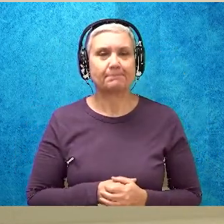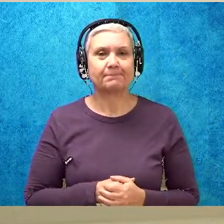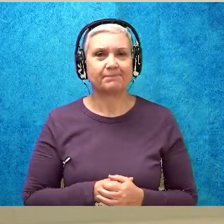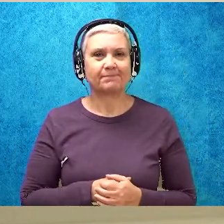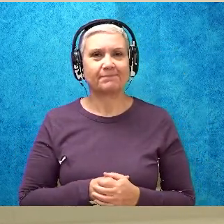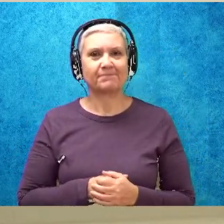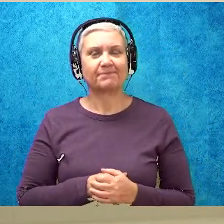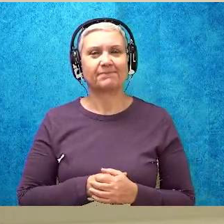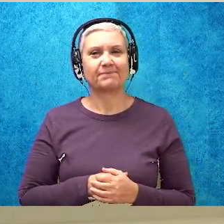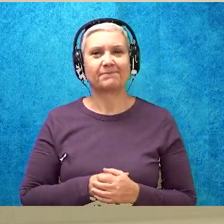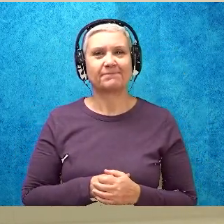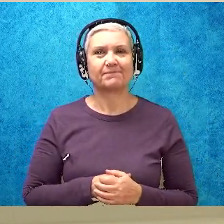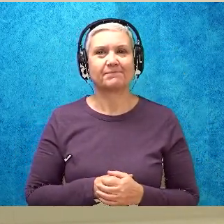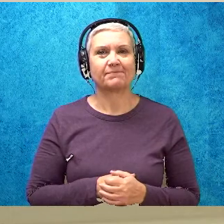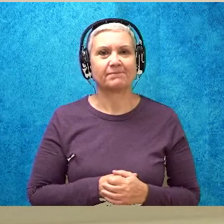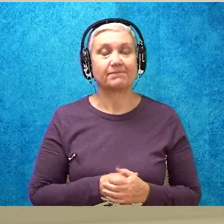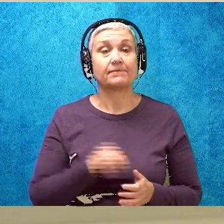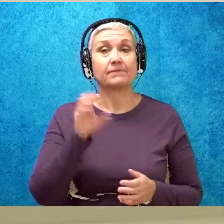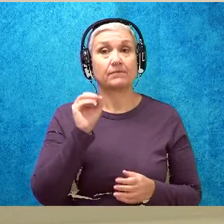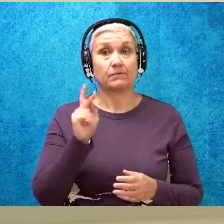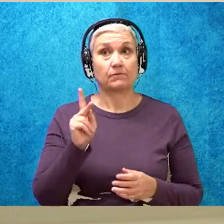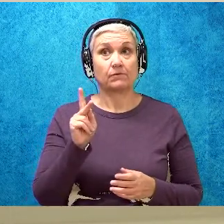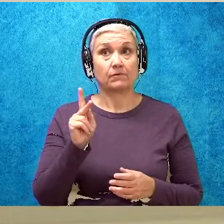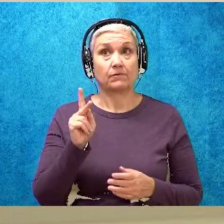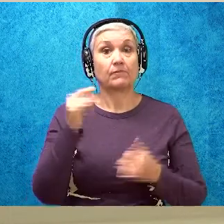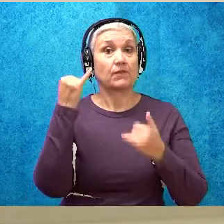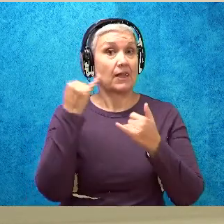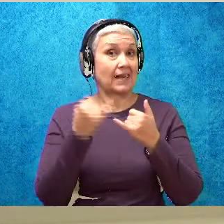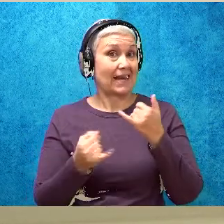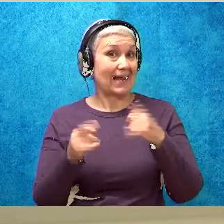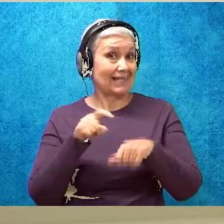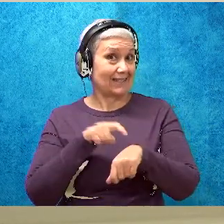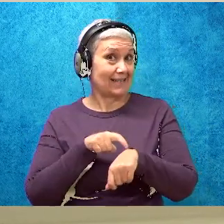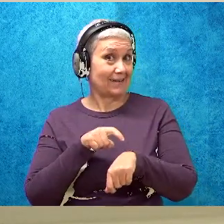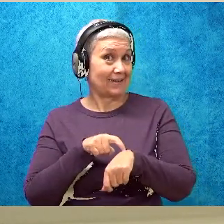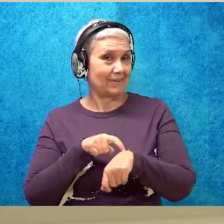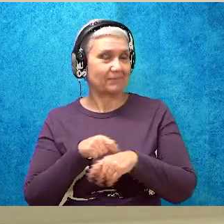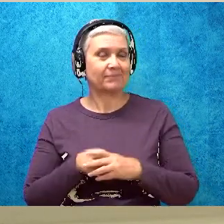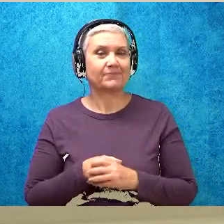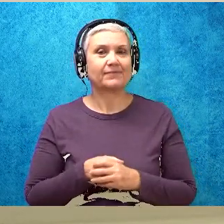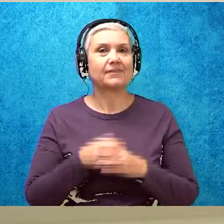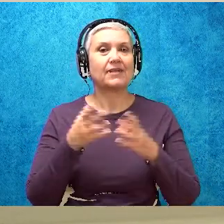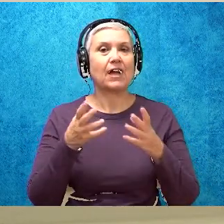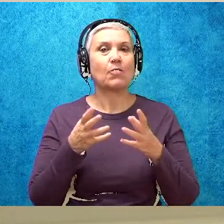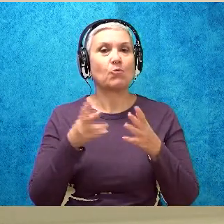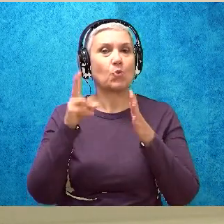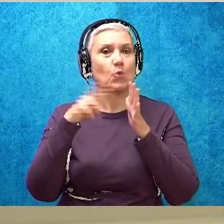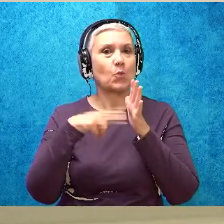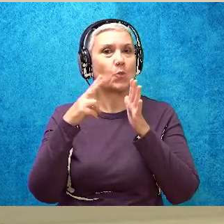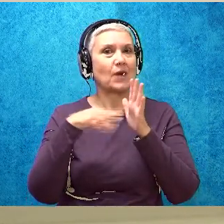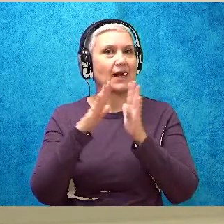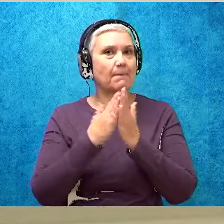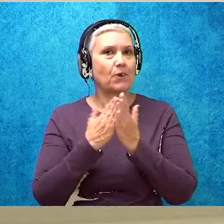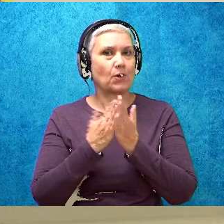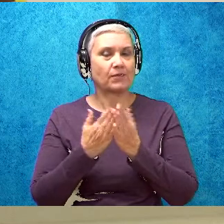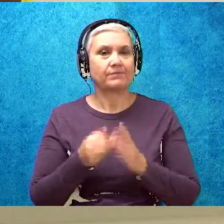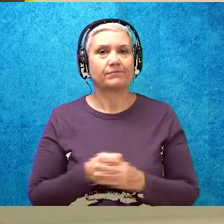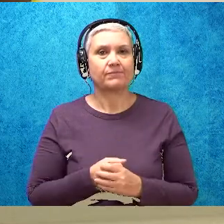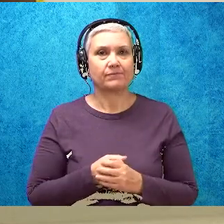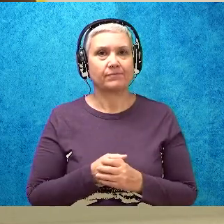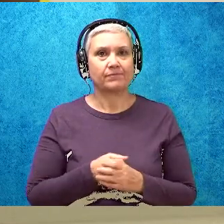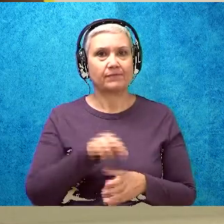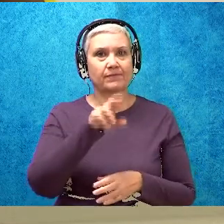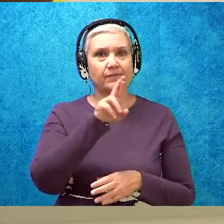I know you can. Okay, so the last bit of time, I'm going to read one of my favorite books. It's called